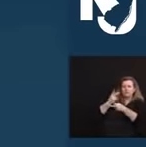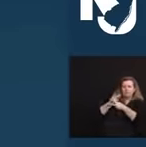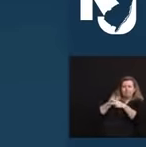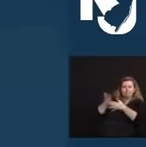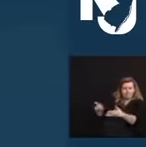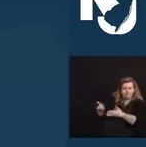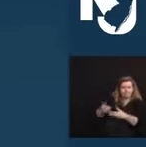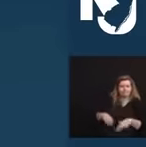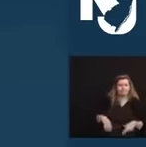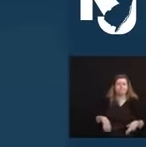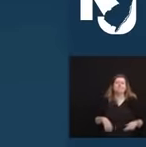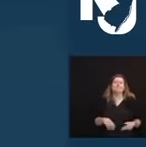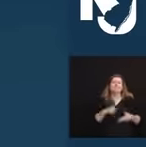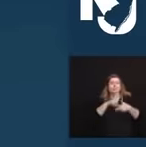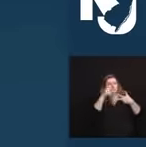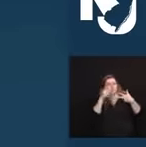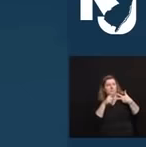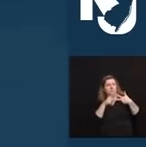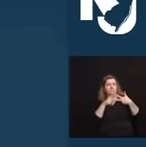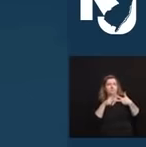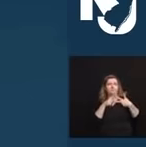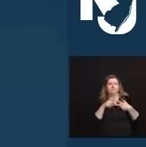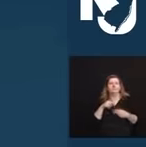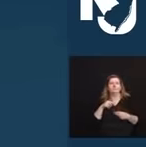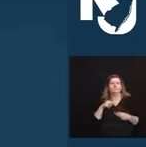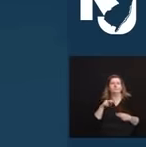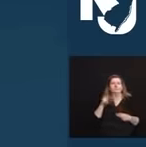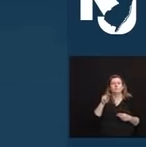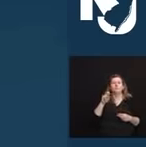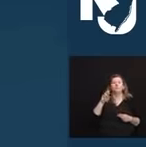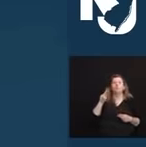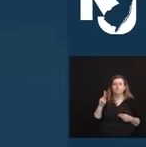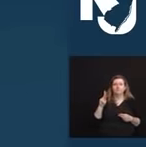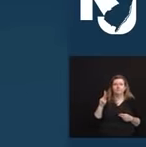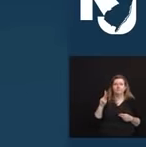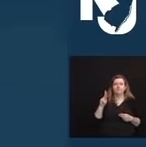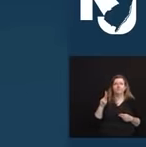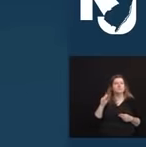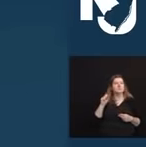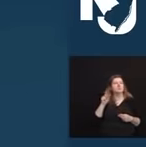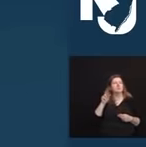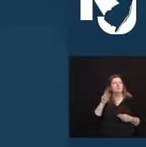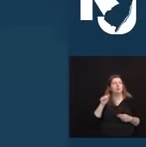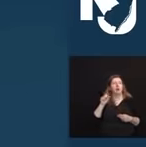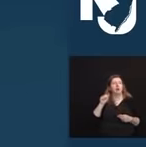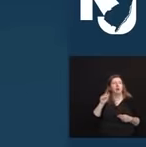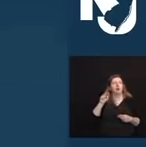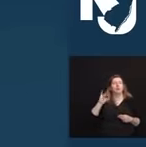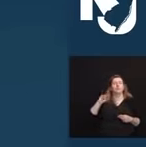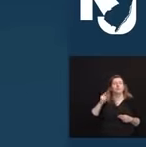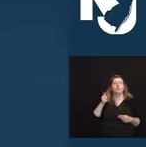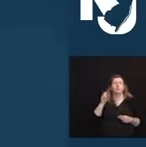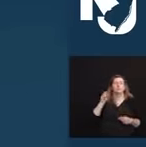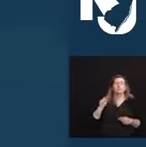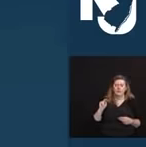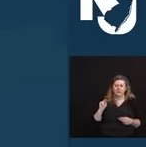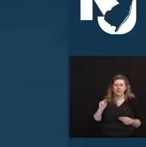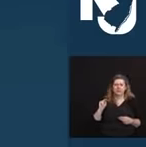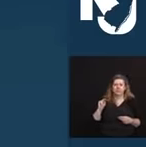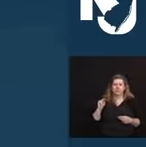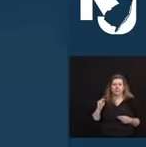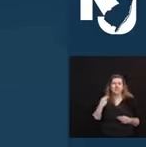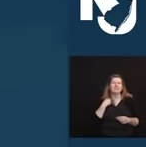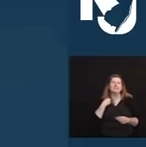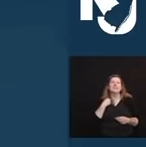recall Newark's Sandra Arrington, known by many as simply San. She